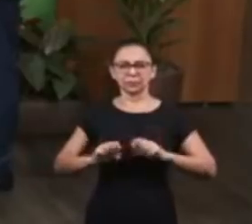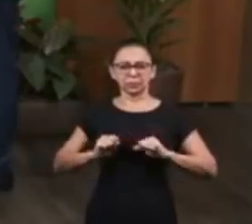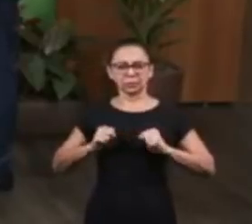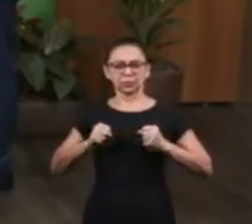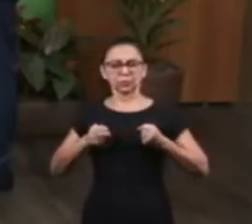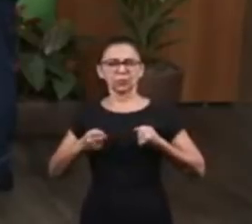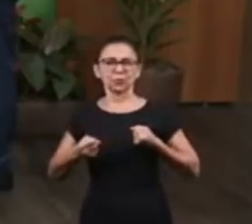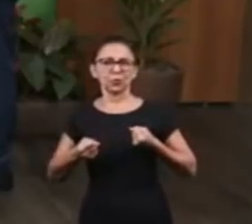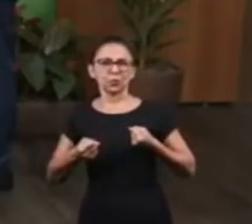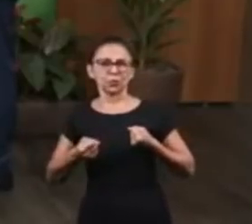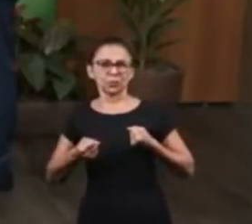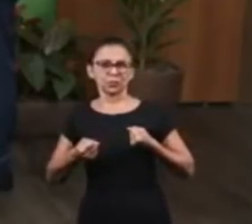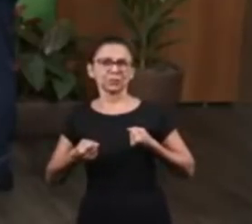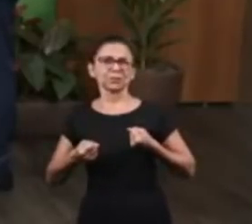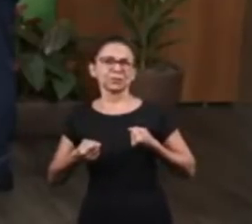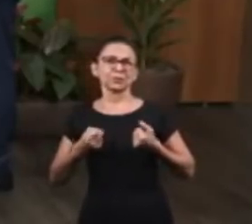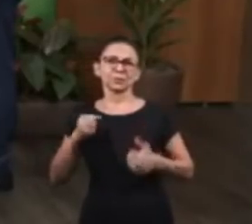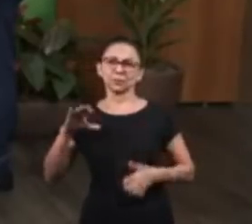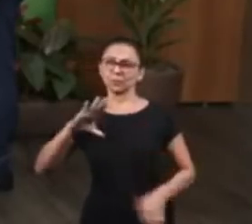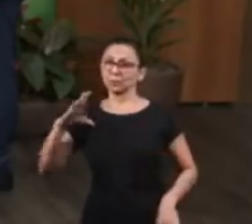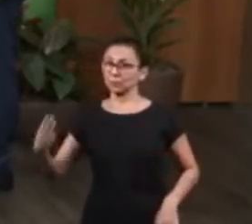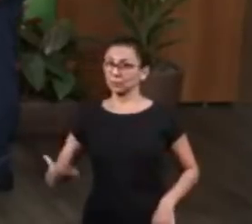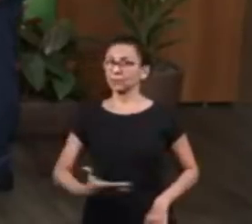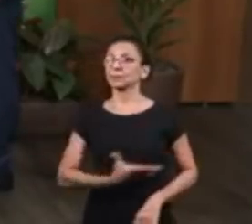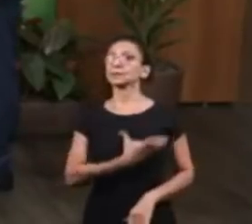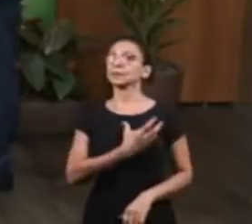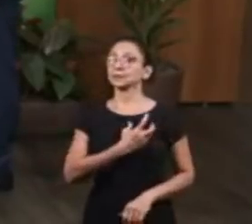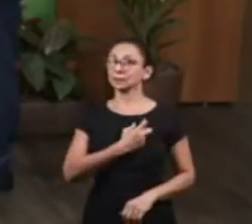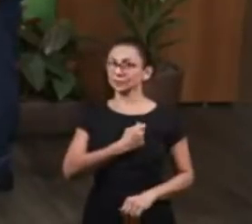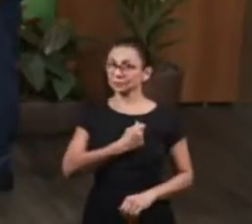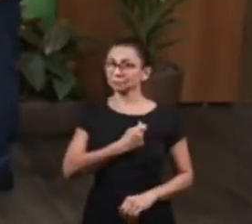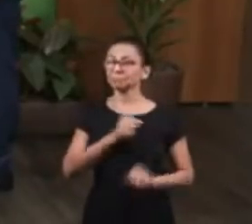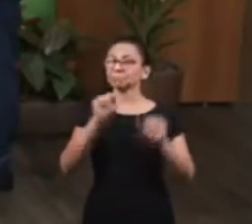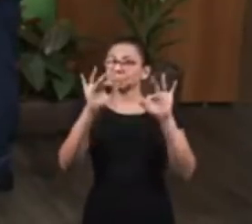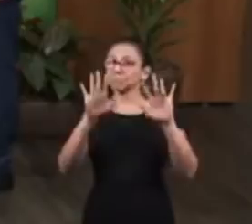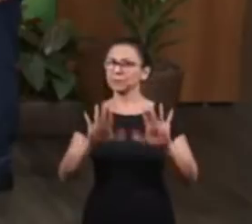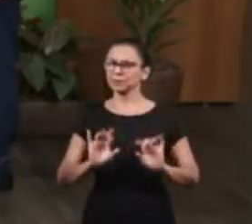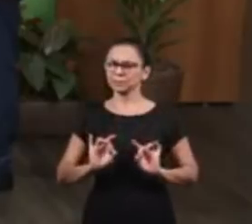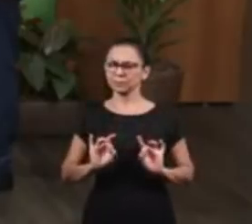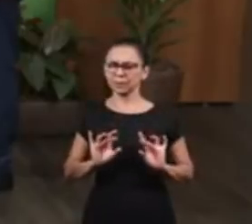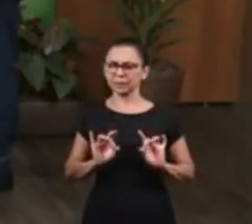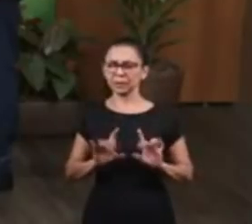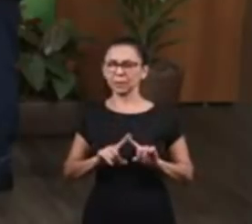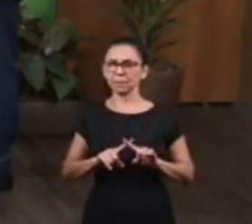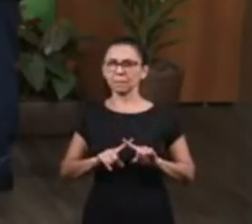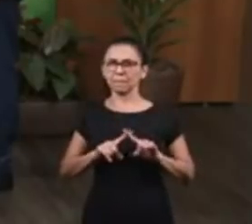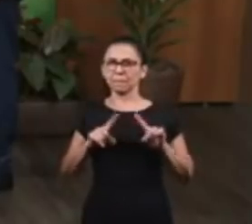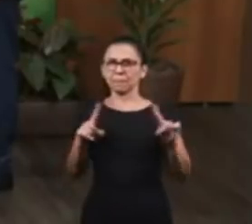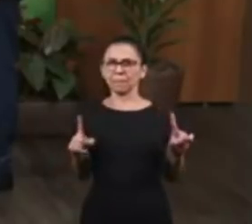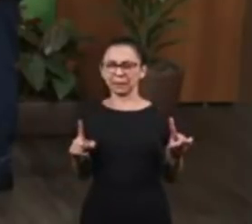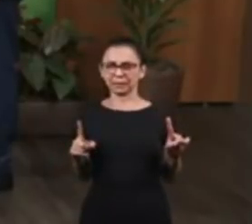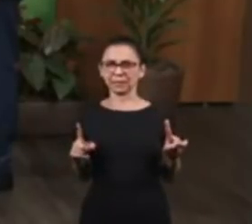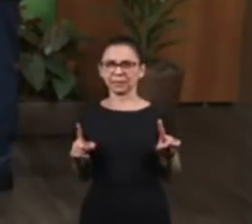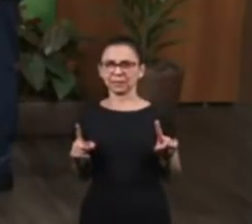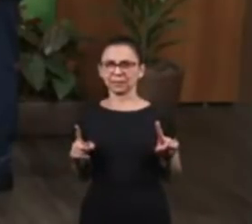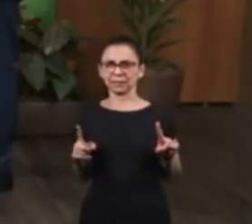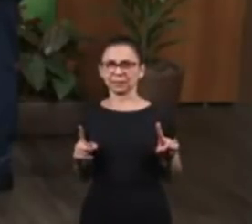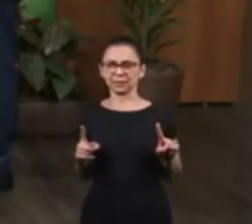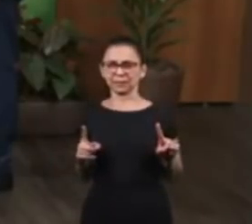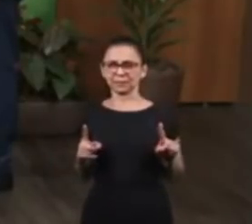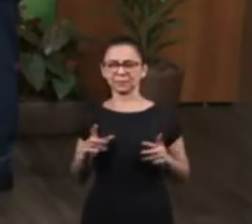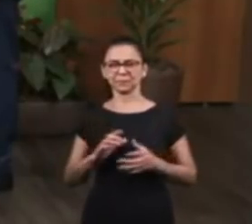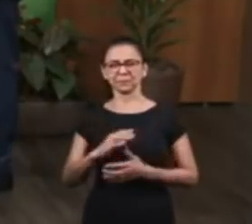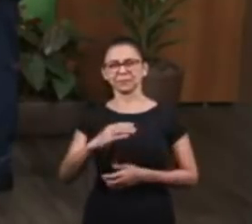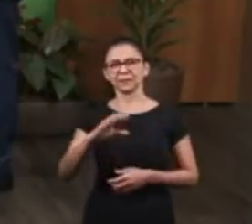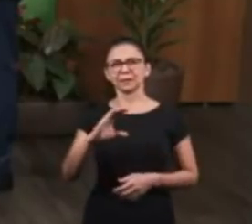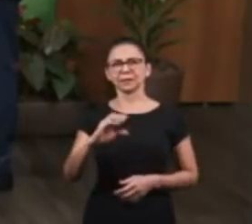the cup of love, the cup of humbleness, the cup of his dedication. Salvation is indeed a great blessing, but